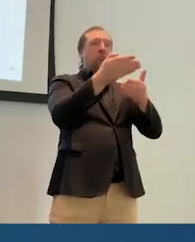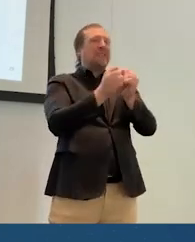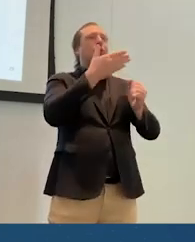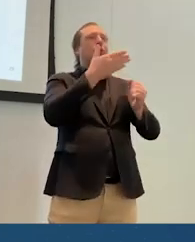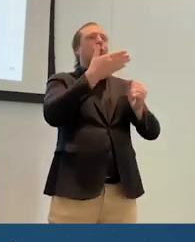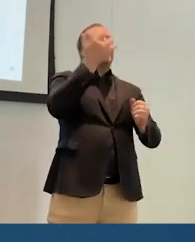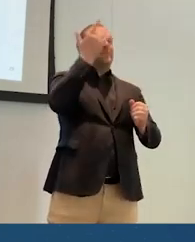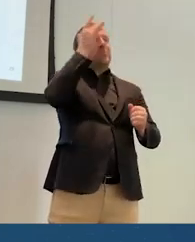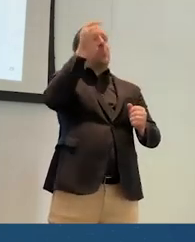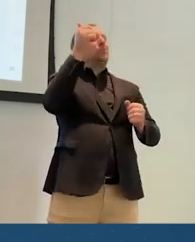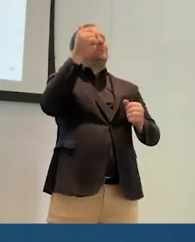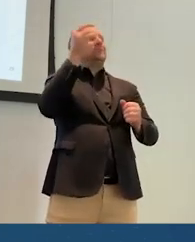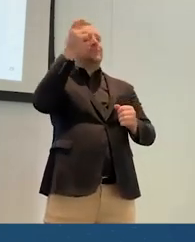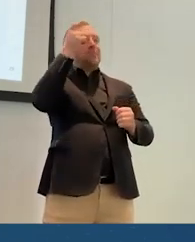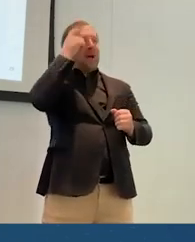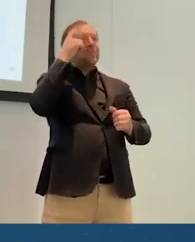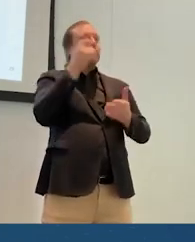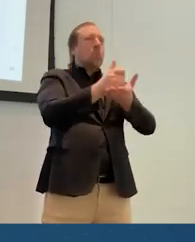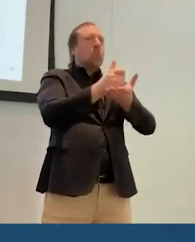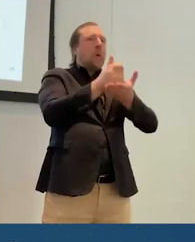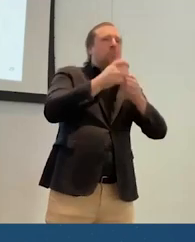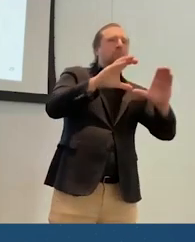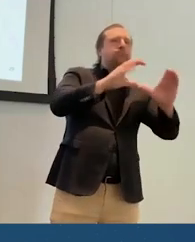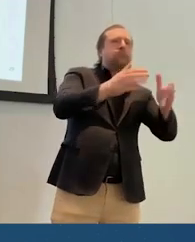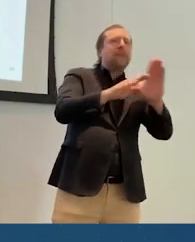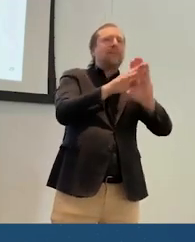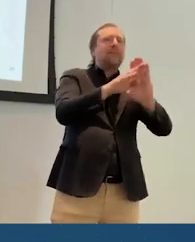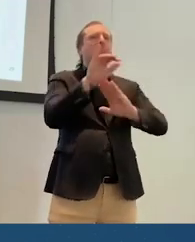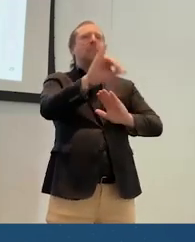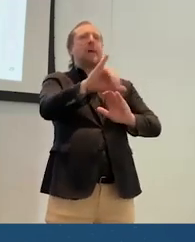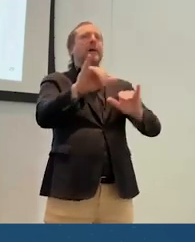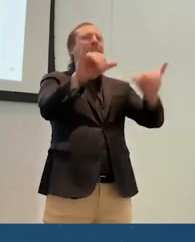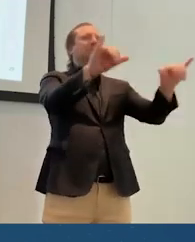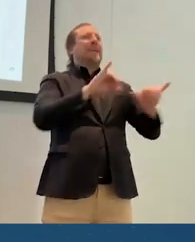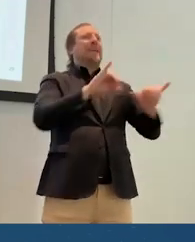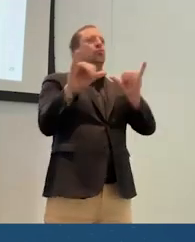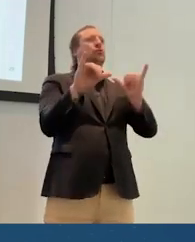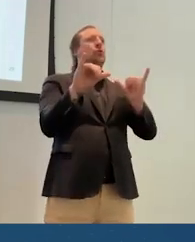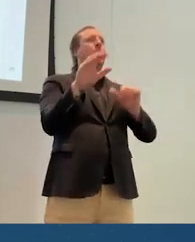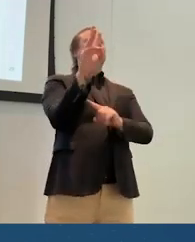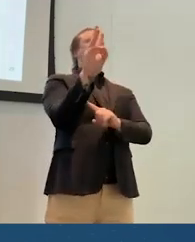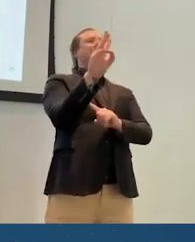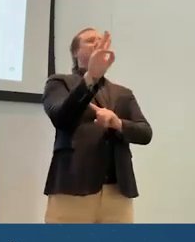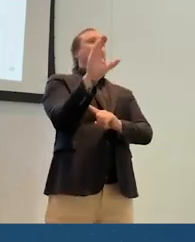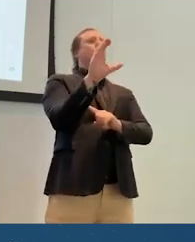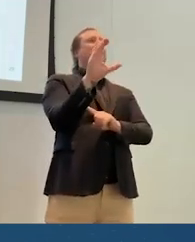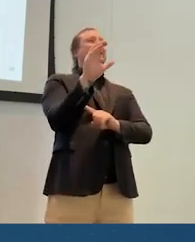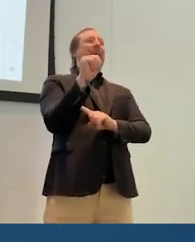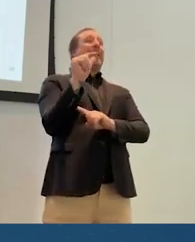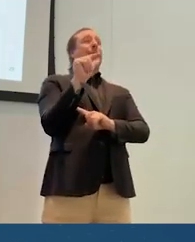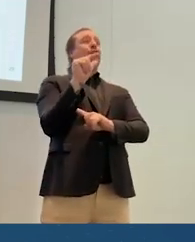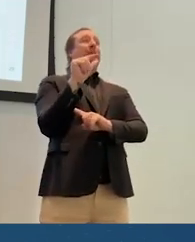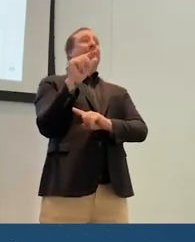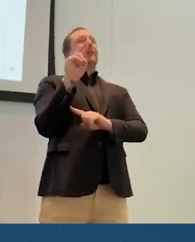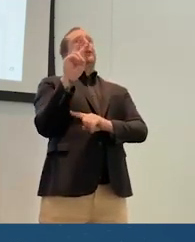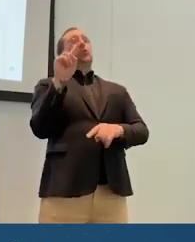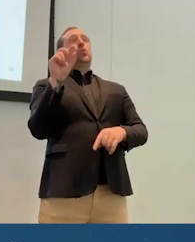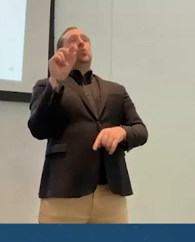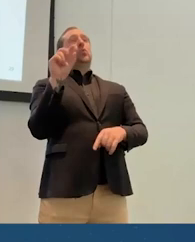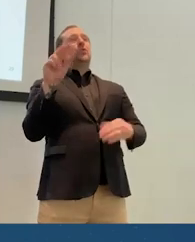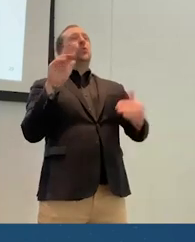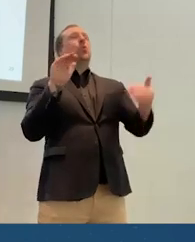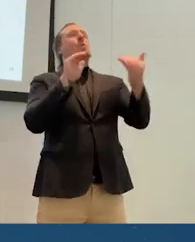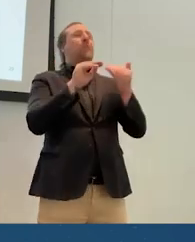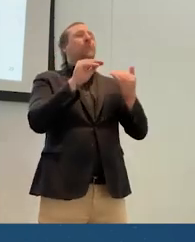out there in order to help form the standards that will be the WCAG 2.2 equivalent for